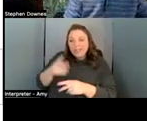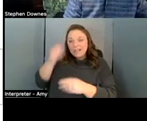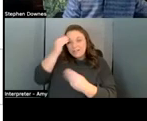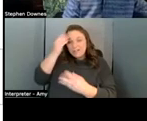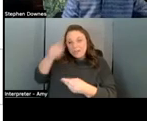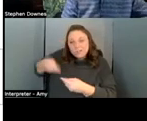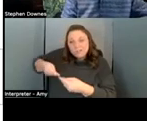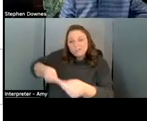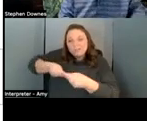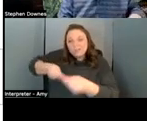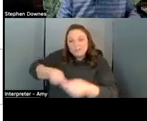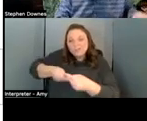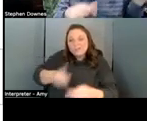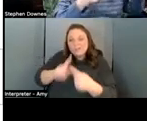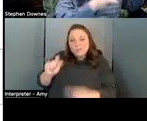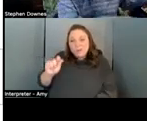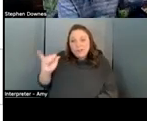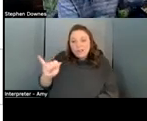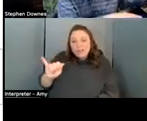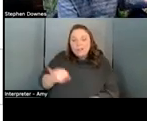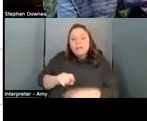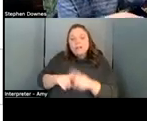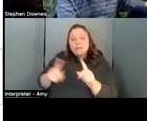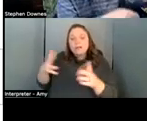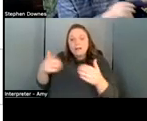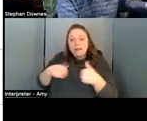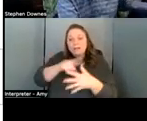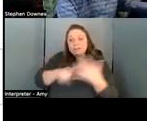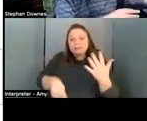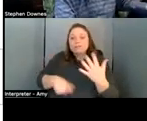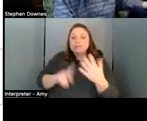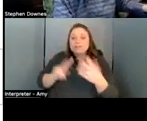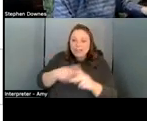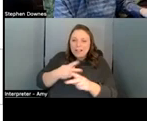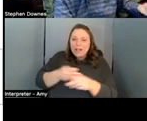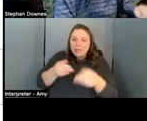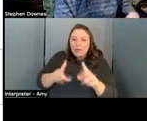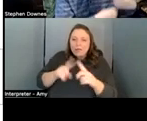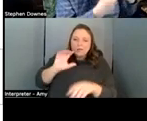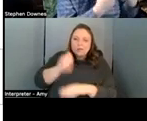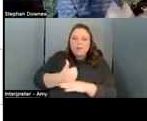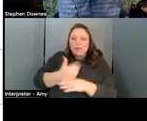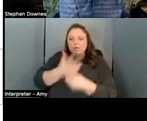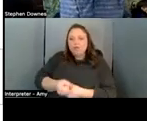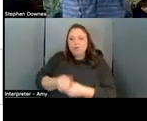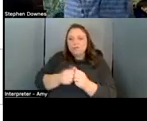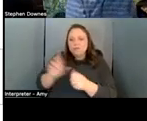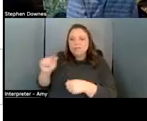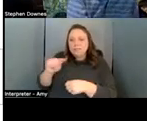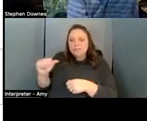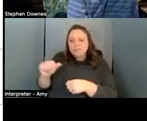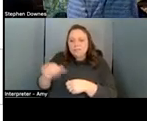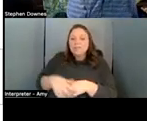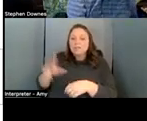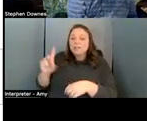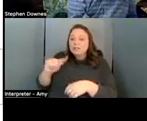but we have these mechanisms of creating trusted data data created by real